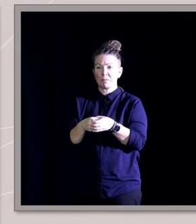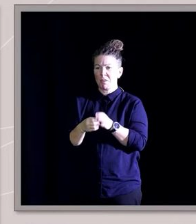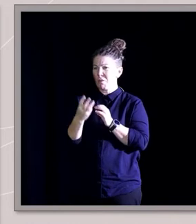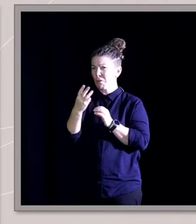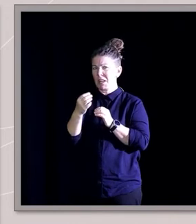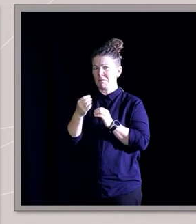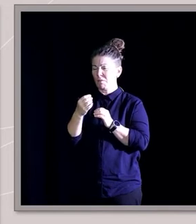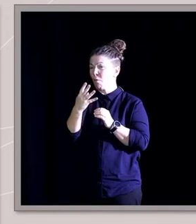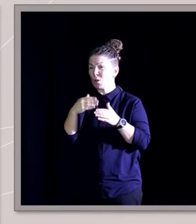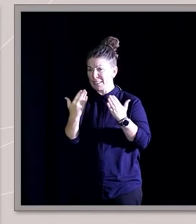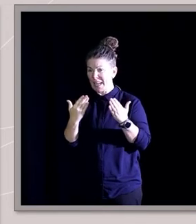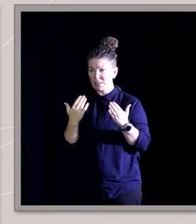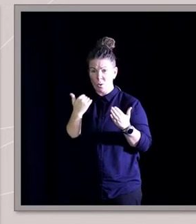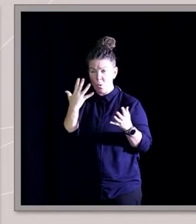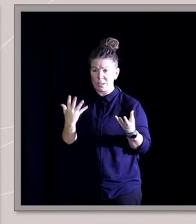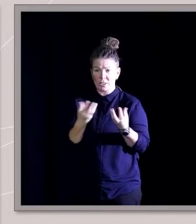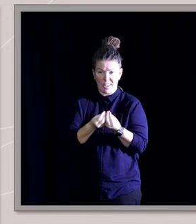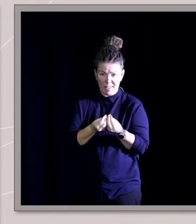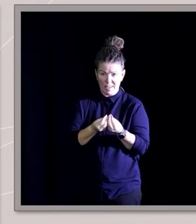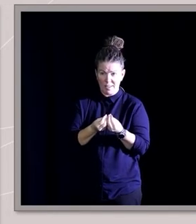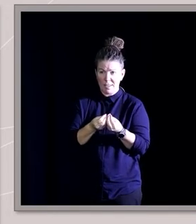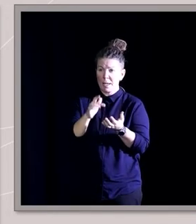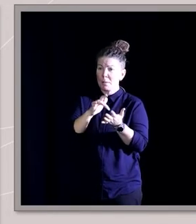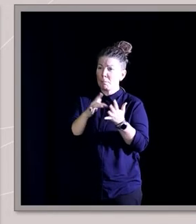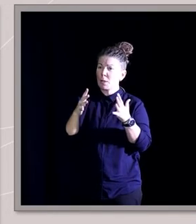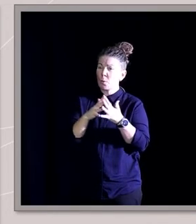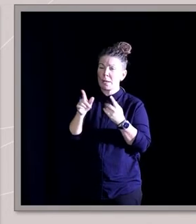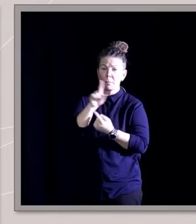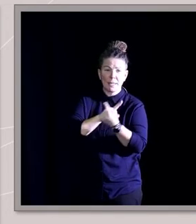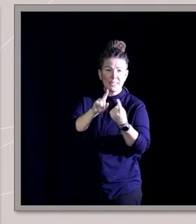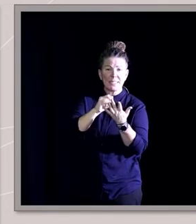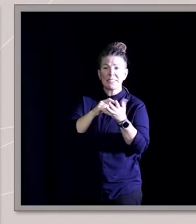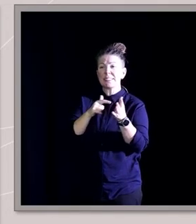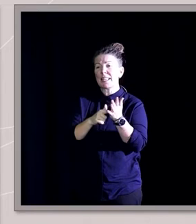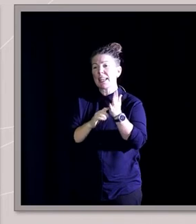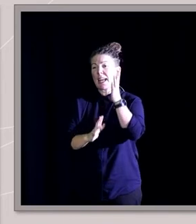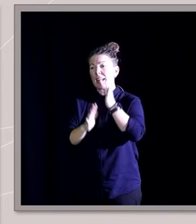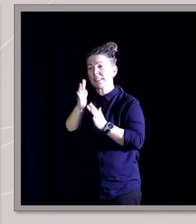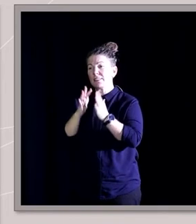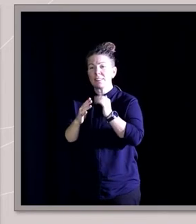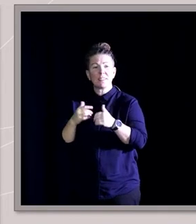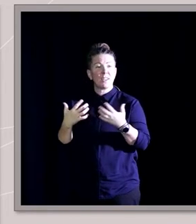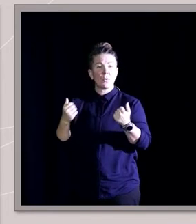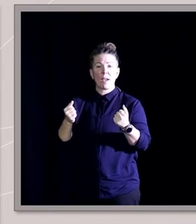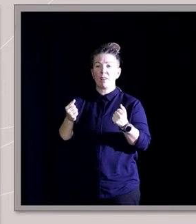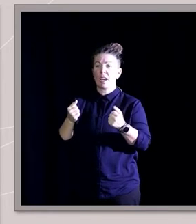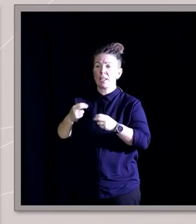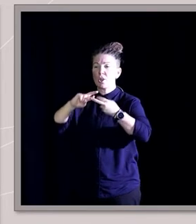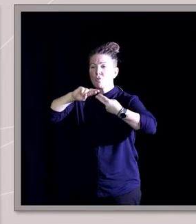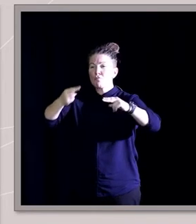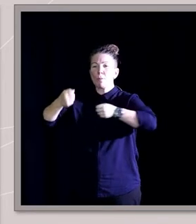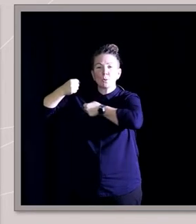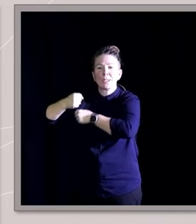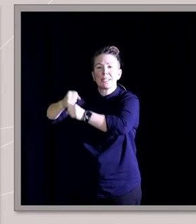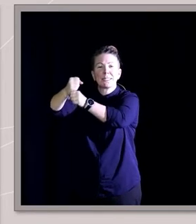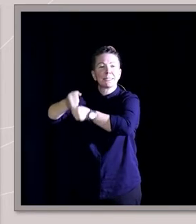together. We had two midweek meetings. We had Saturday activities where we'd put up rope swings on riverbeds or go camping